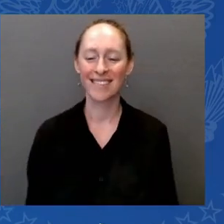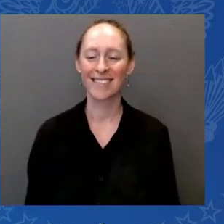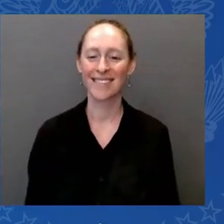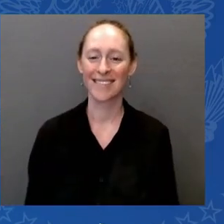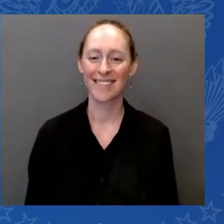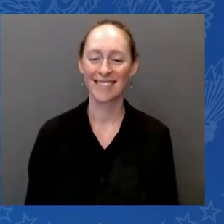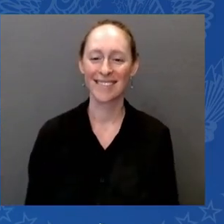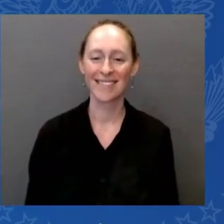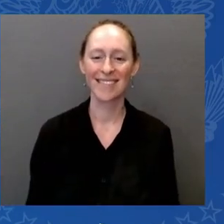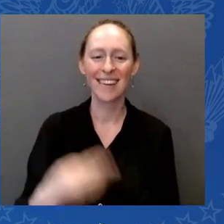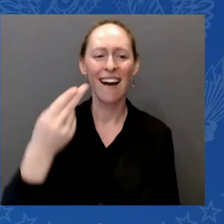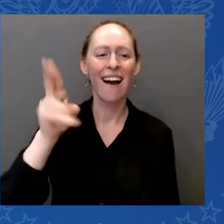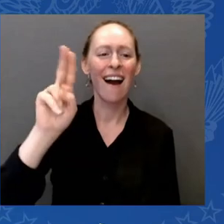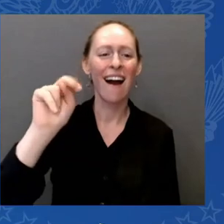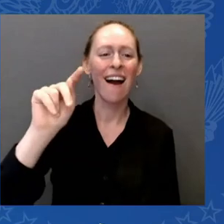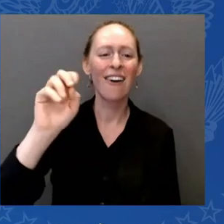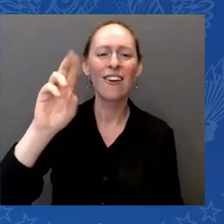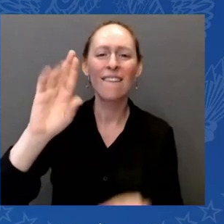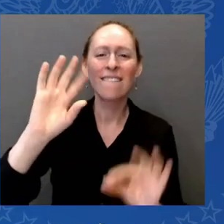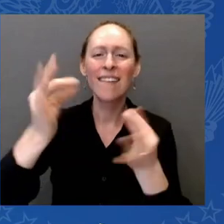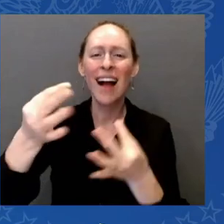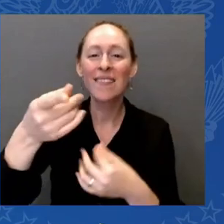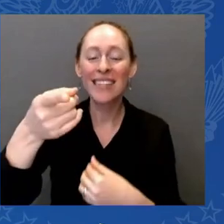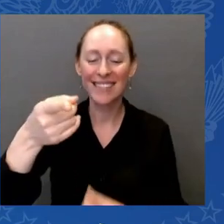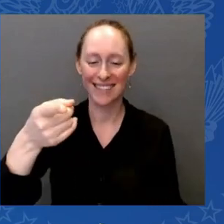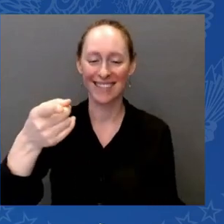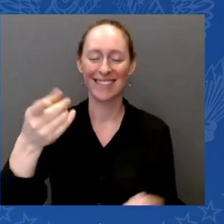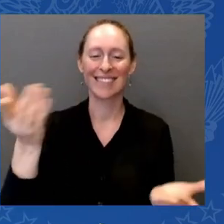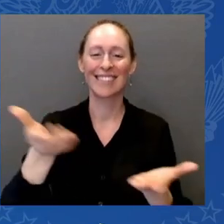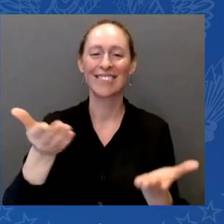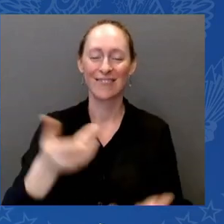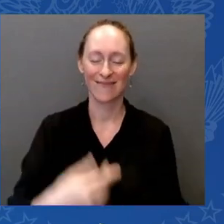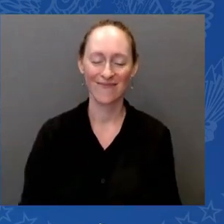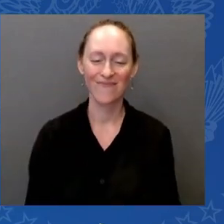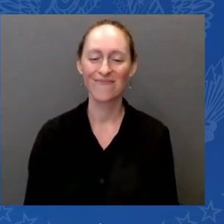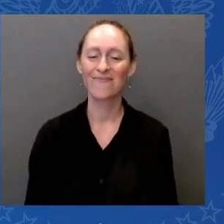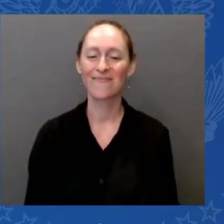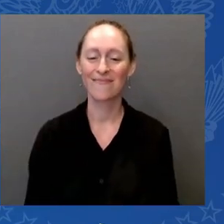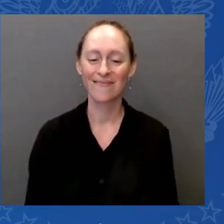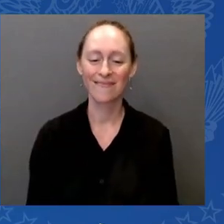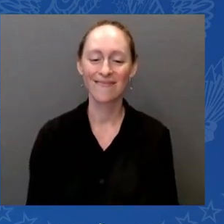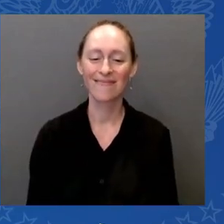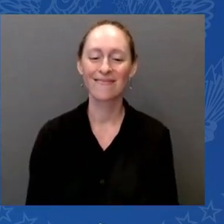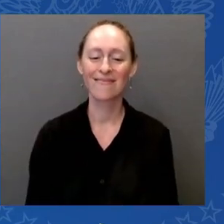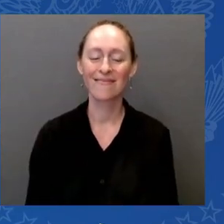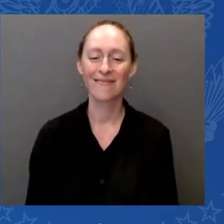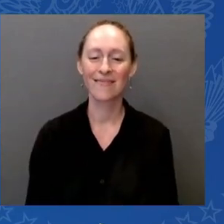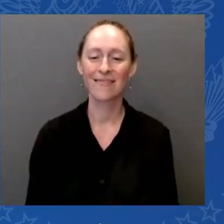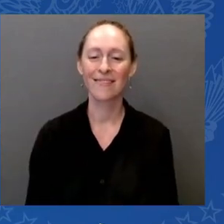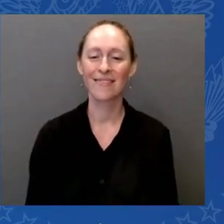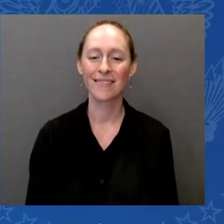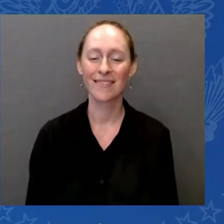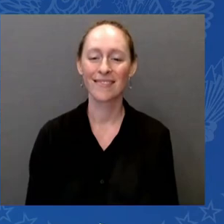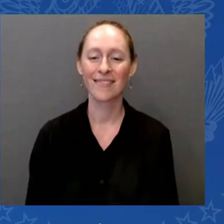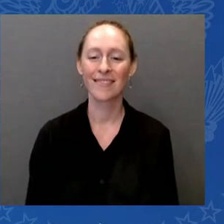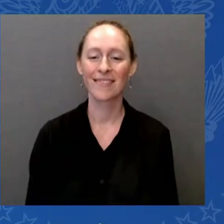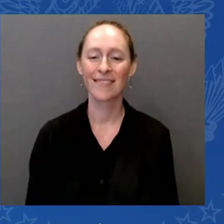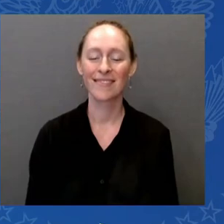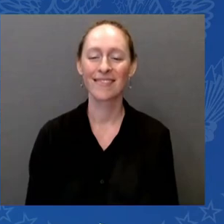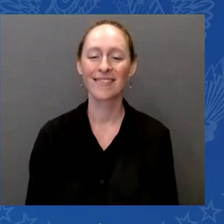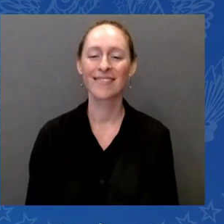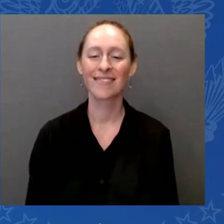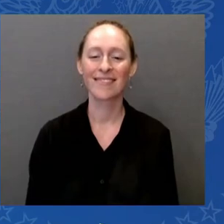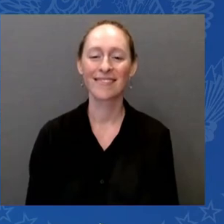The Hunter family is here. Daughter Boren and Greg and the children, Gillian and Gregory and Nancy Hunter and her daughter,